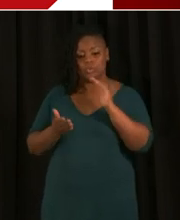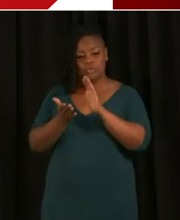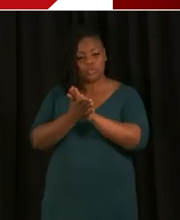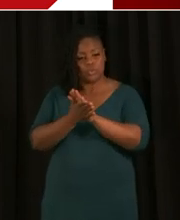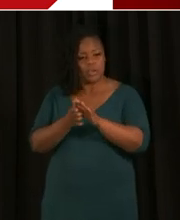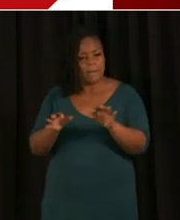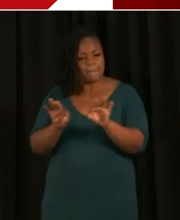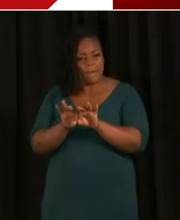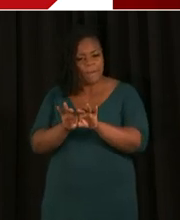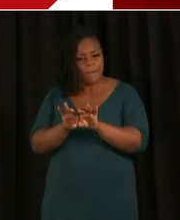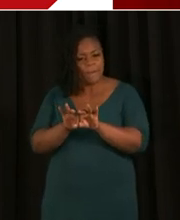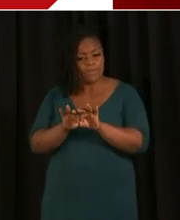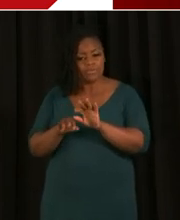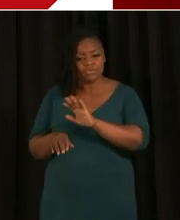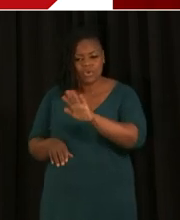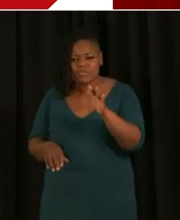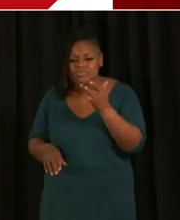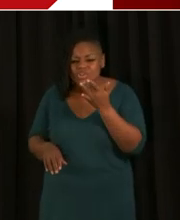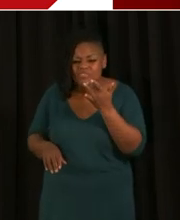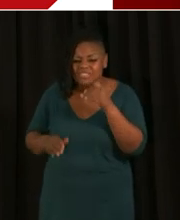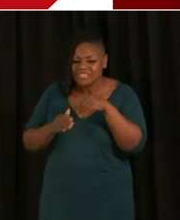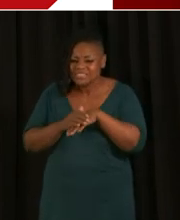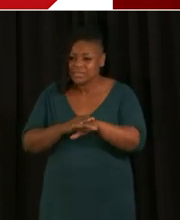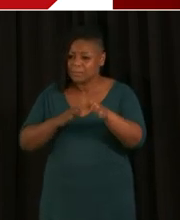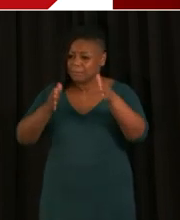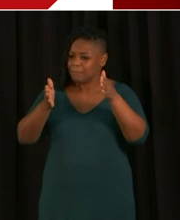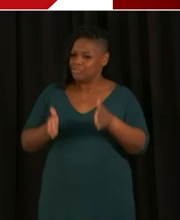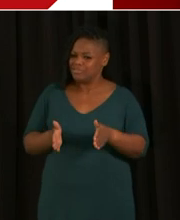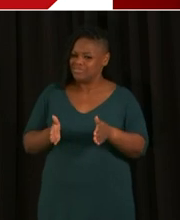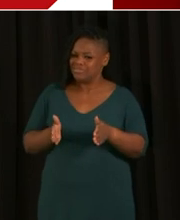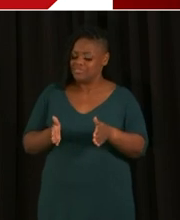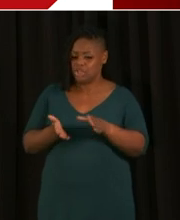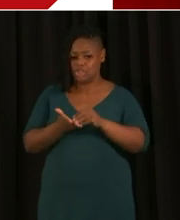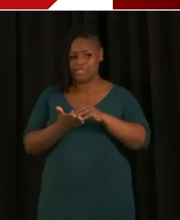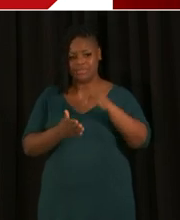in your preference for in-person learning experiences.